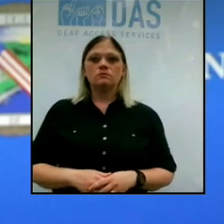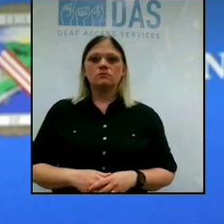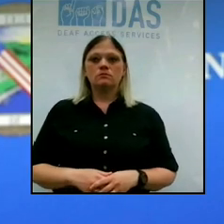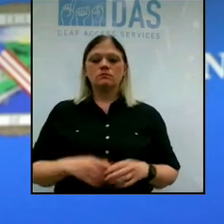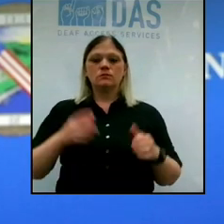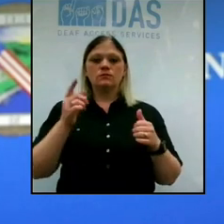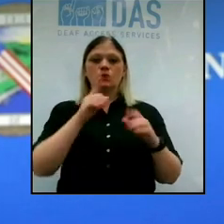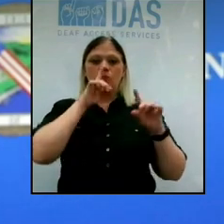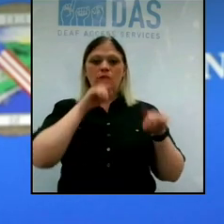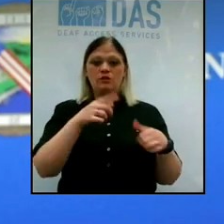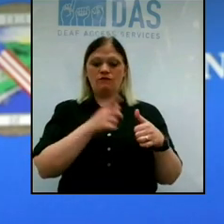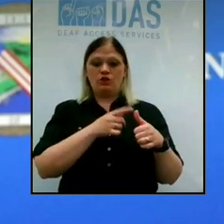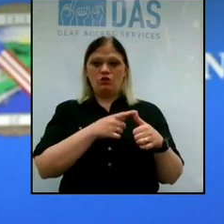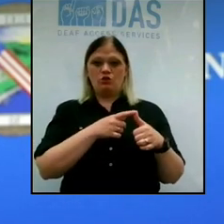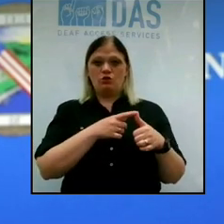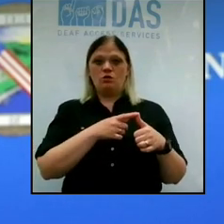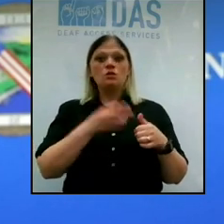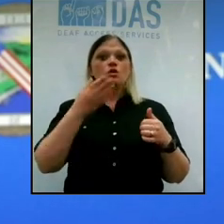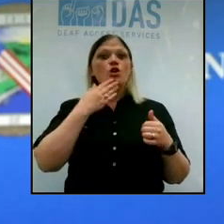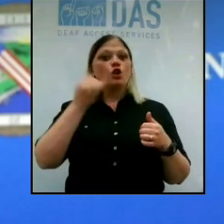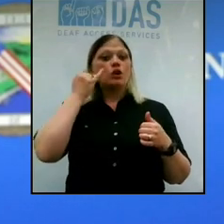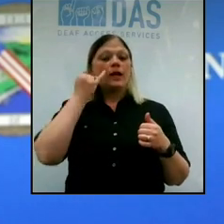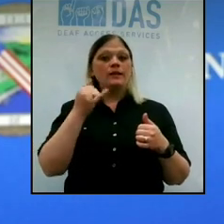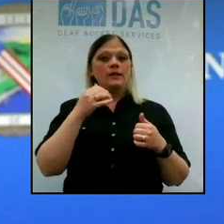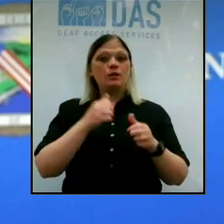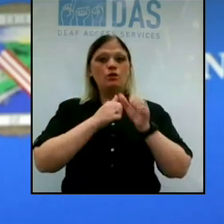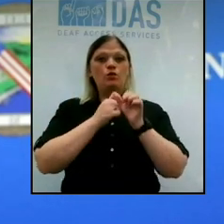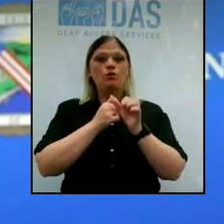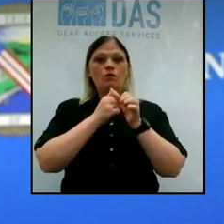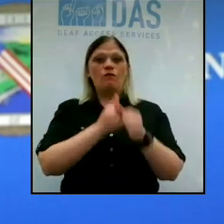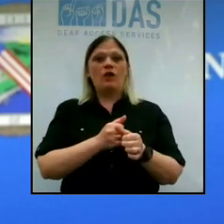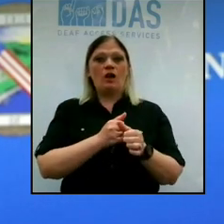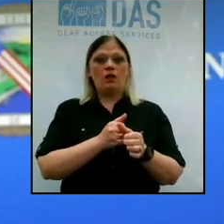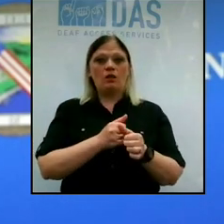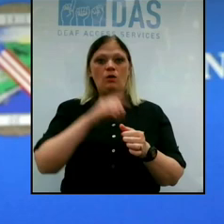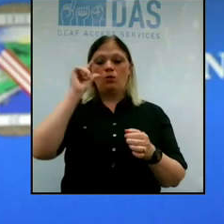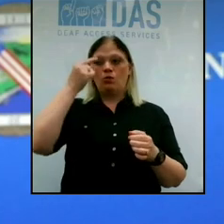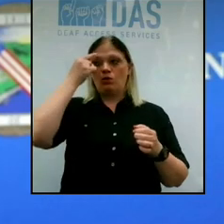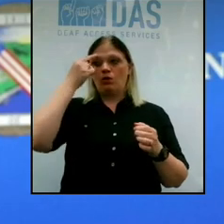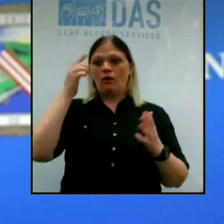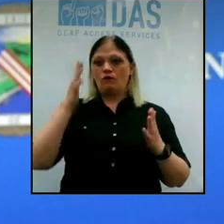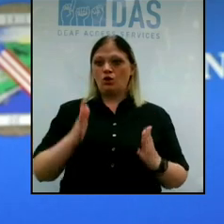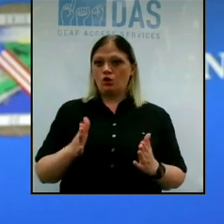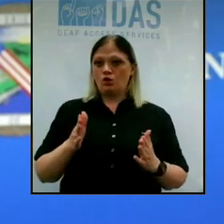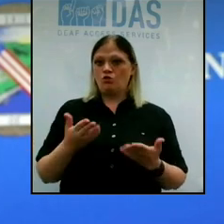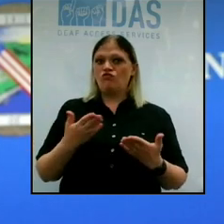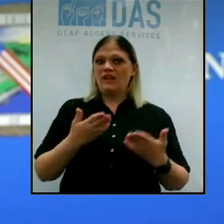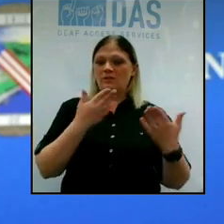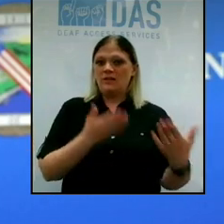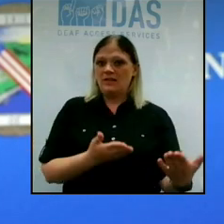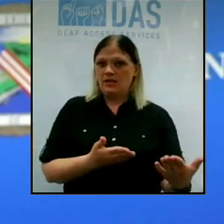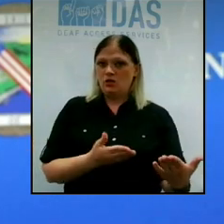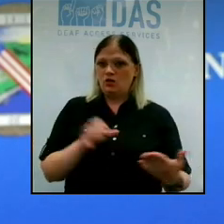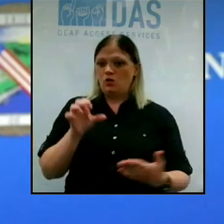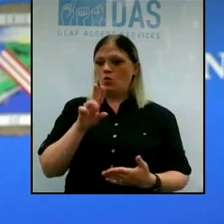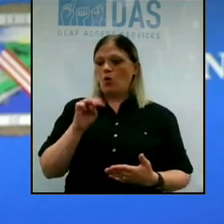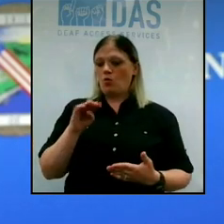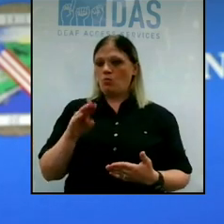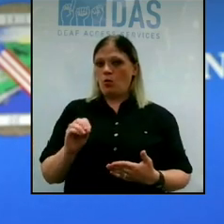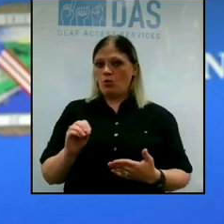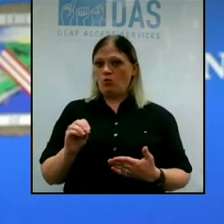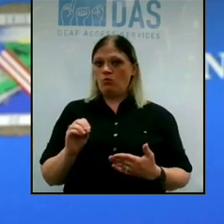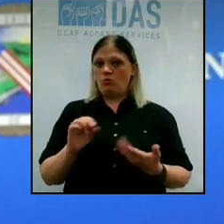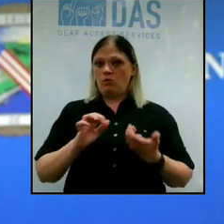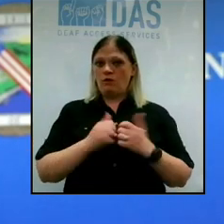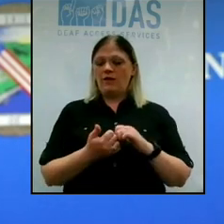to the first question is I think it's a good idea to follow our Governor Andrew Cuomo's recommendations of how to